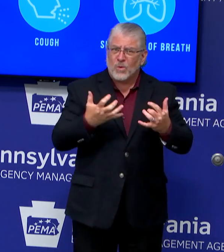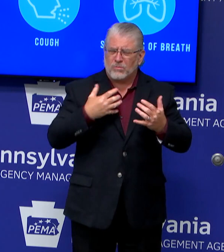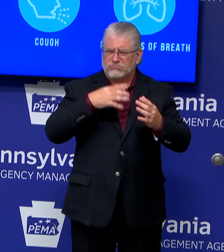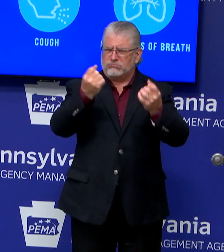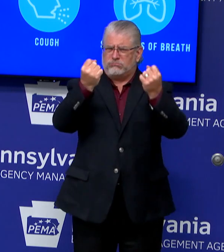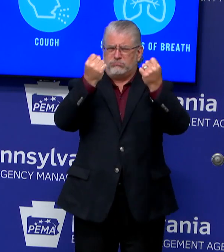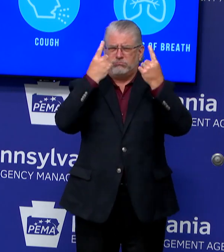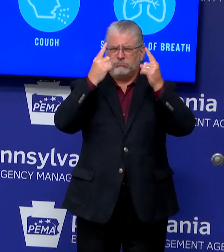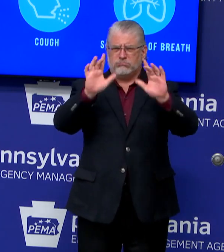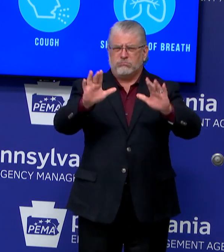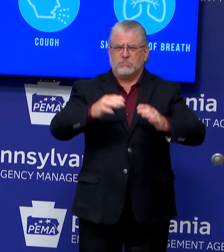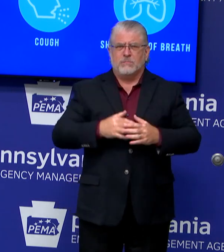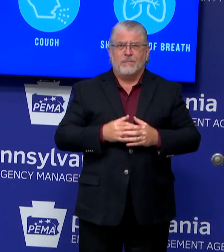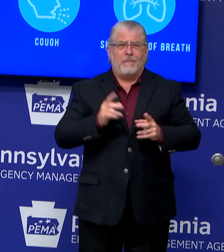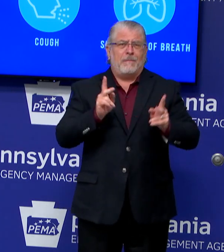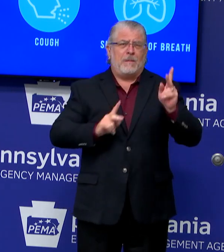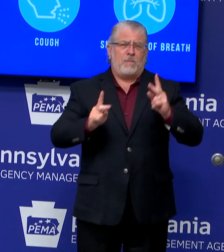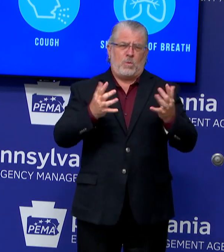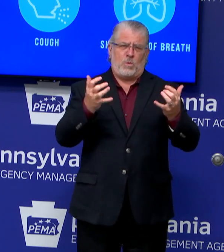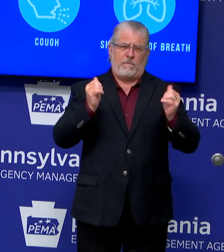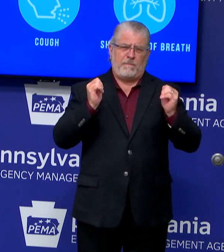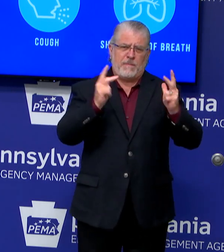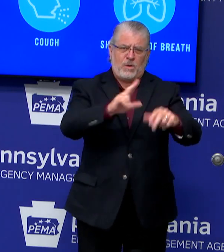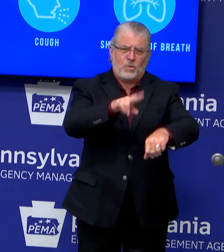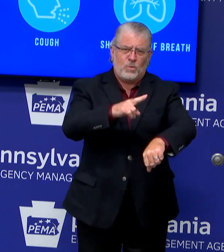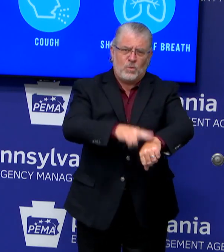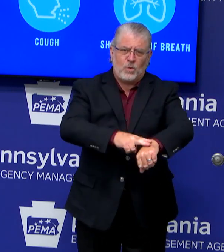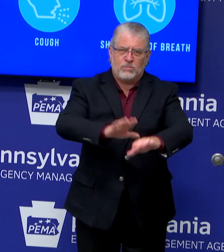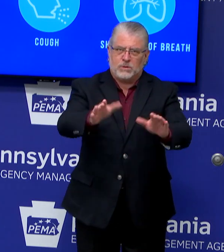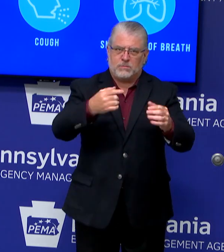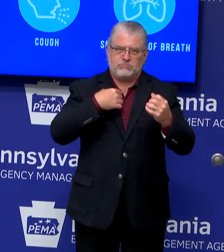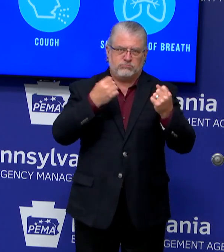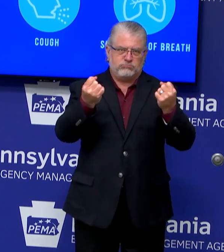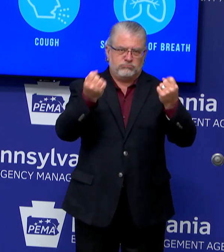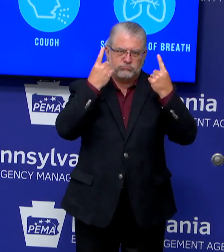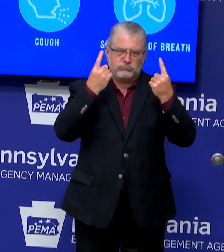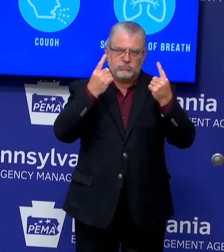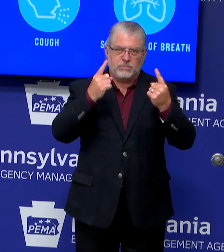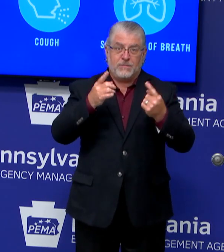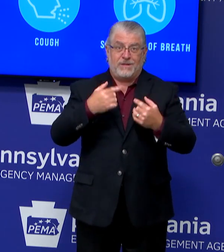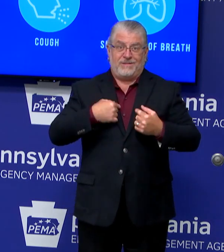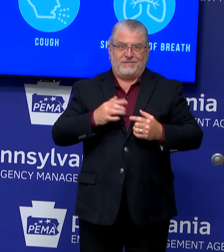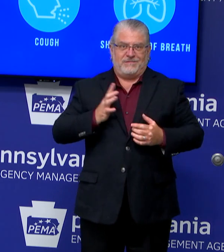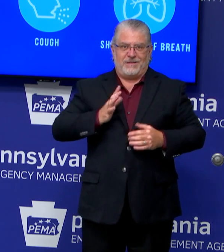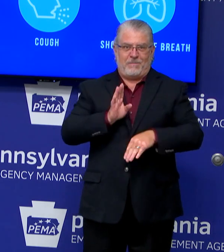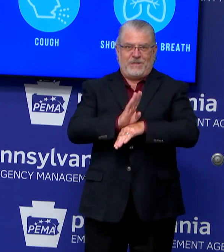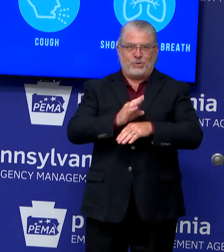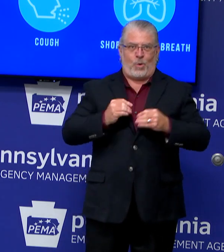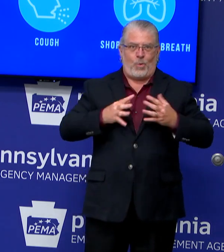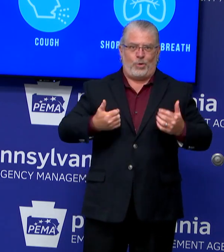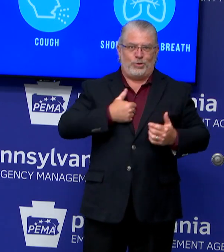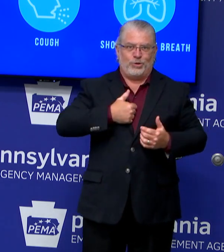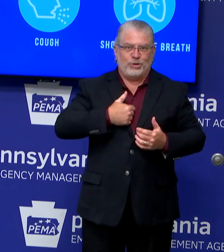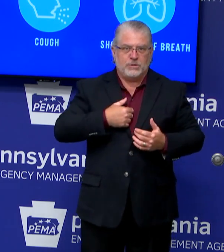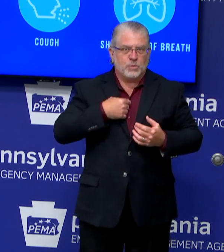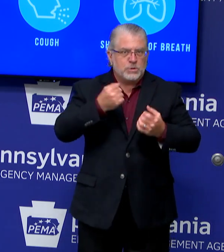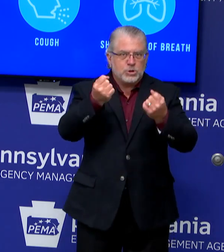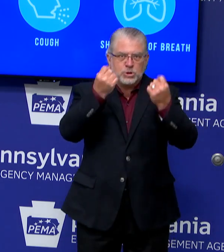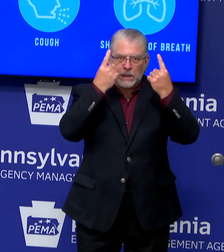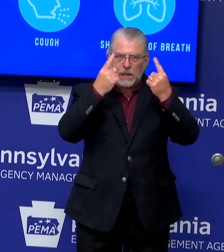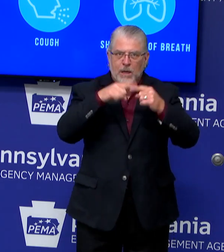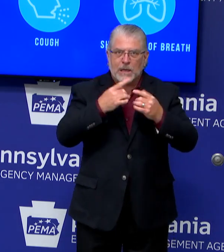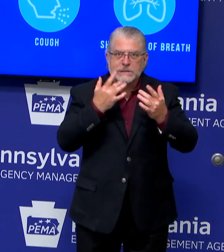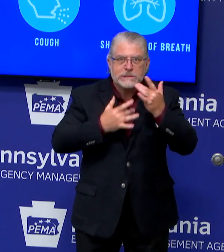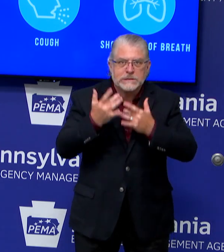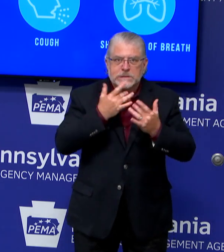I know what it's like to be a business owner worried about survival. I know what it's like to feel cooped up in your home and